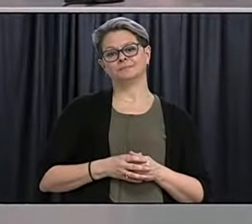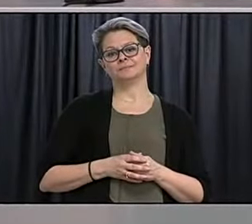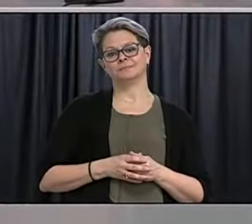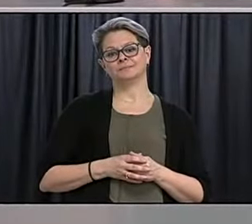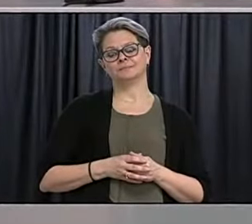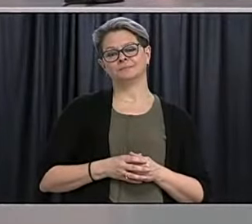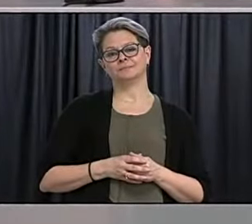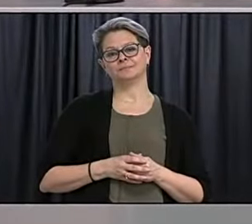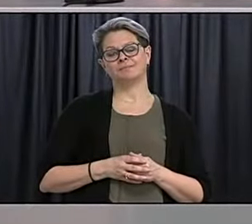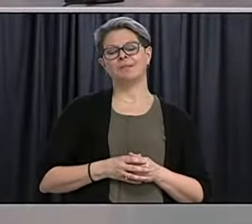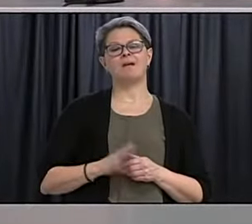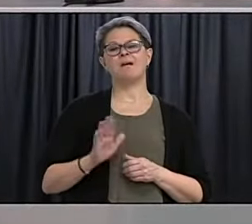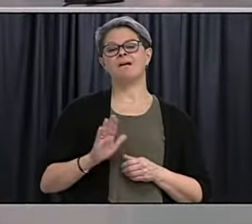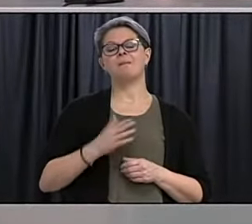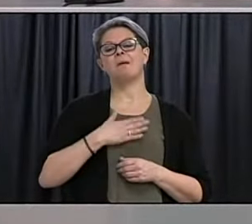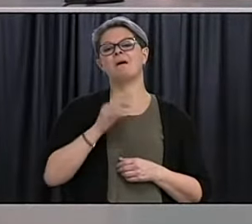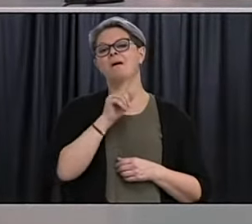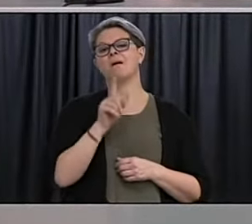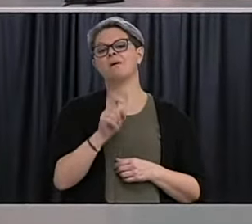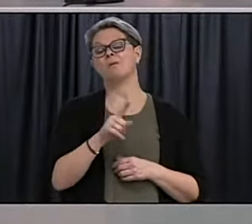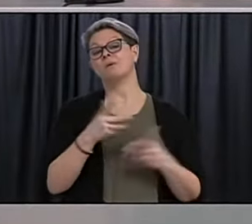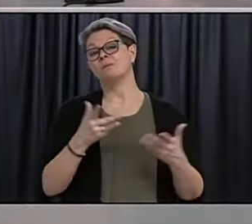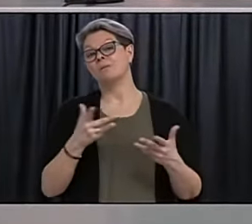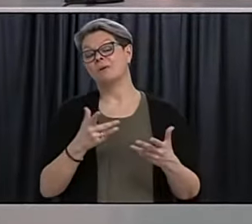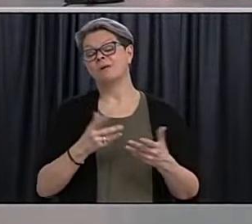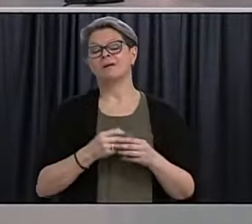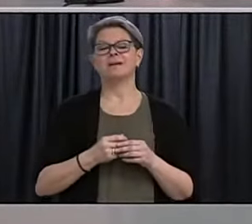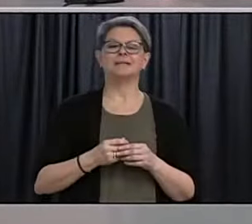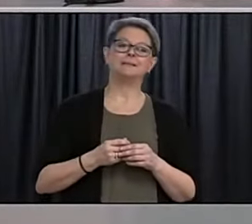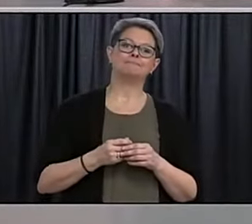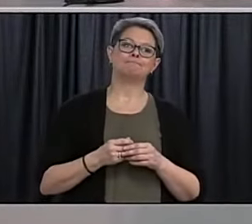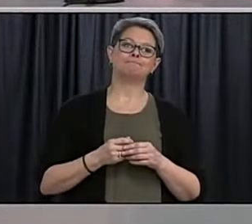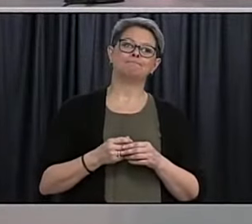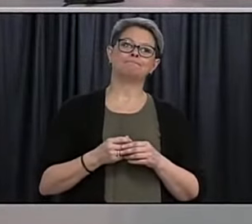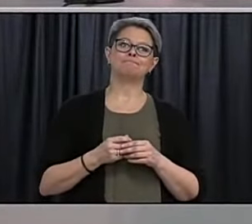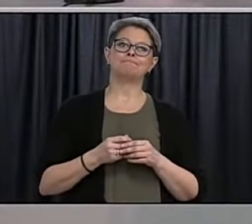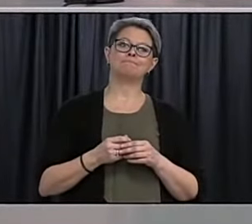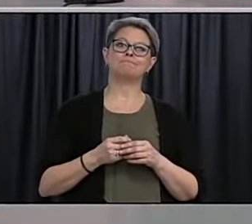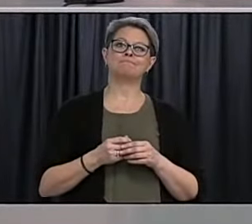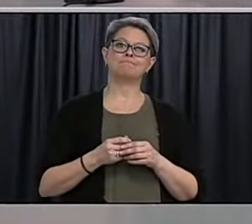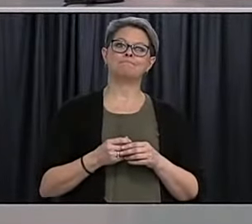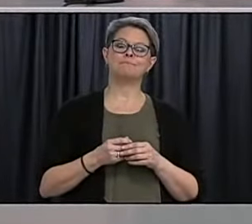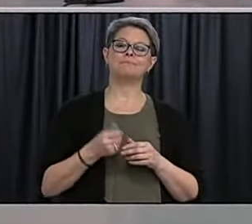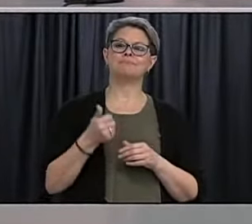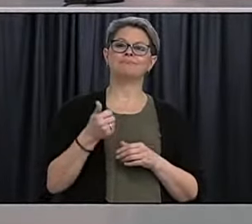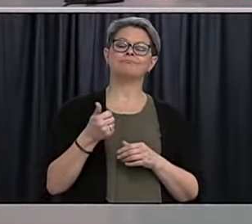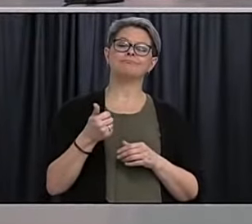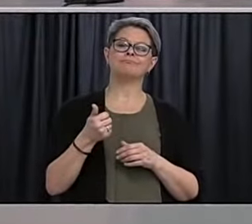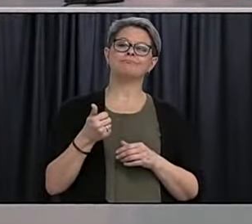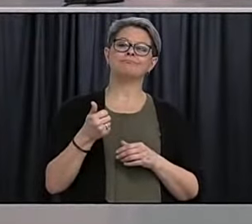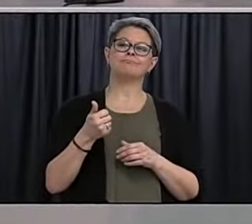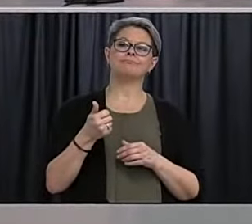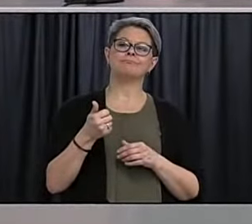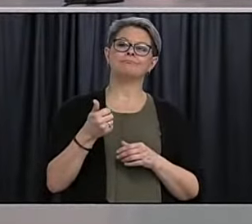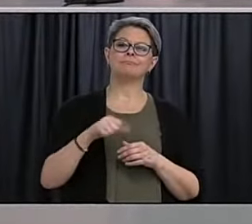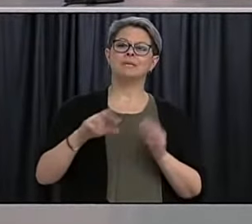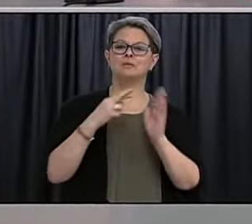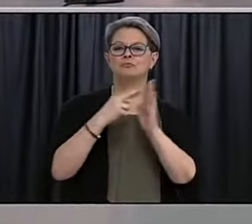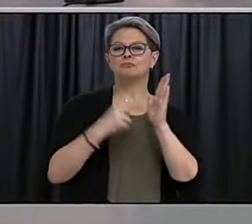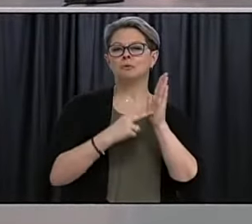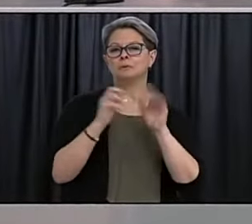My question is more so about like do we have any more protocols like I guess a more